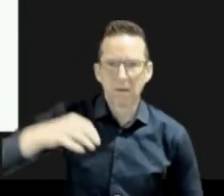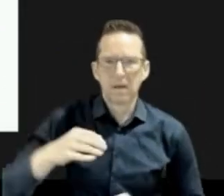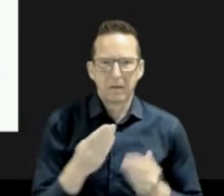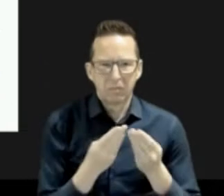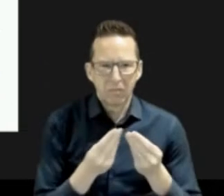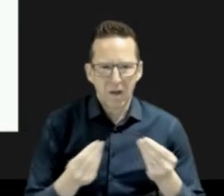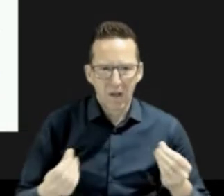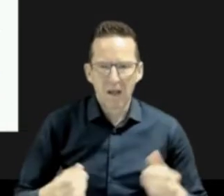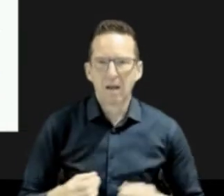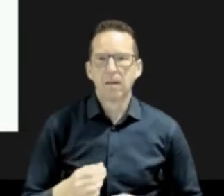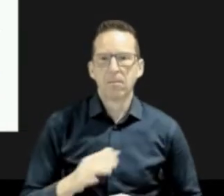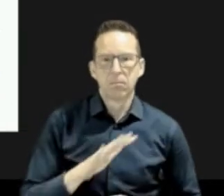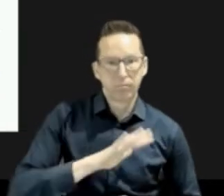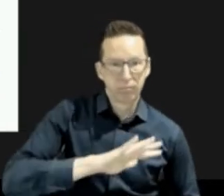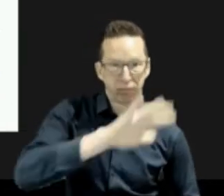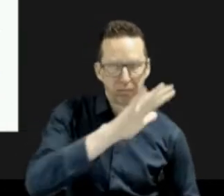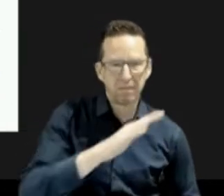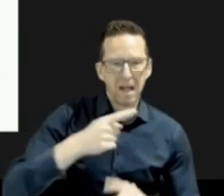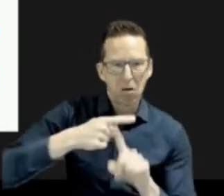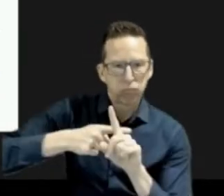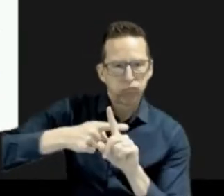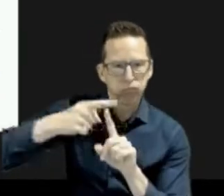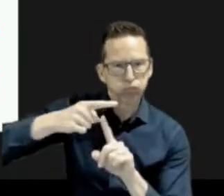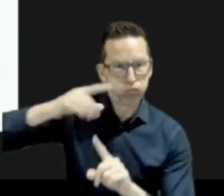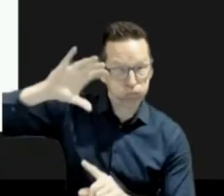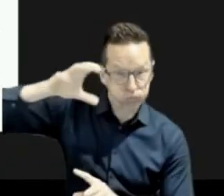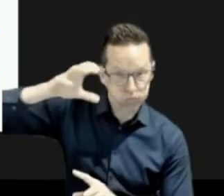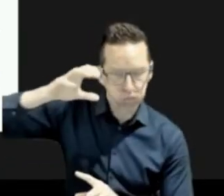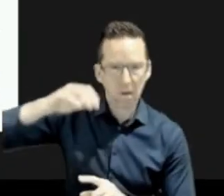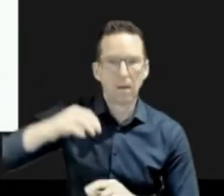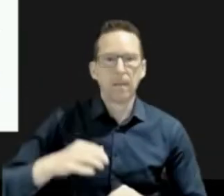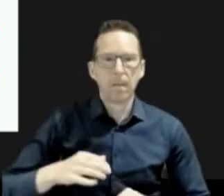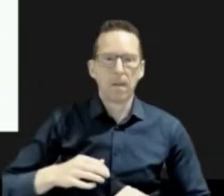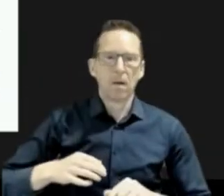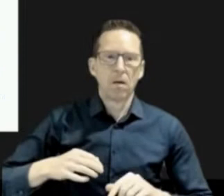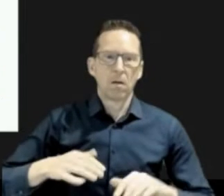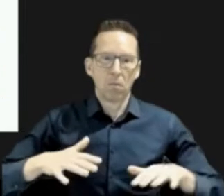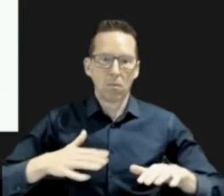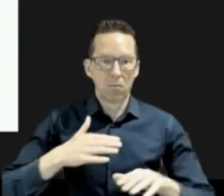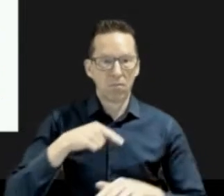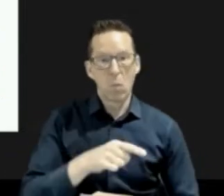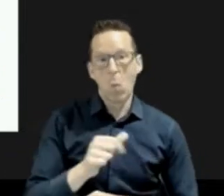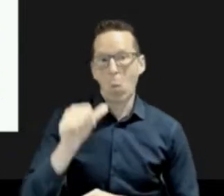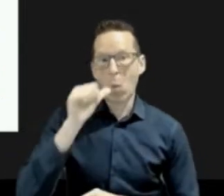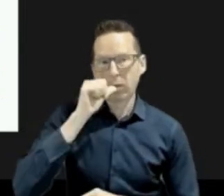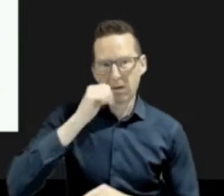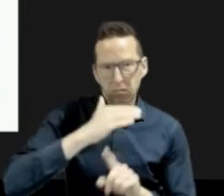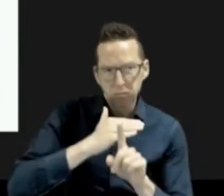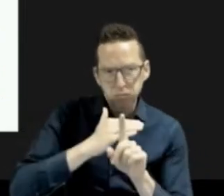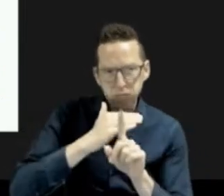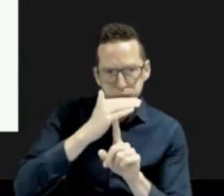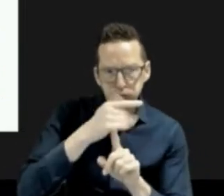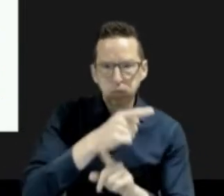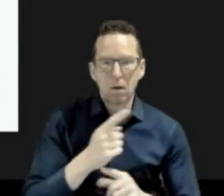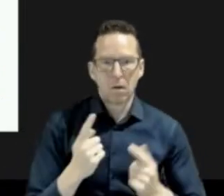Extreme heat led to rapid snow melt causing historic flooding in the Yukon and set the stage for prime wildfire conditions in British